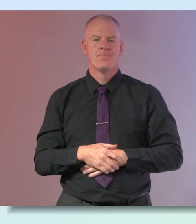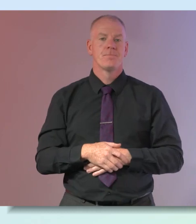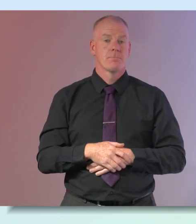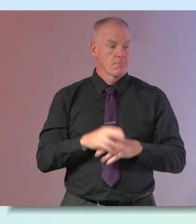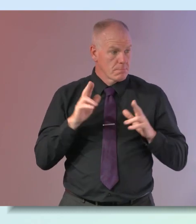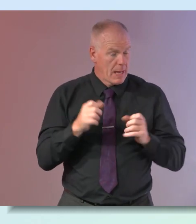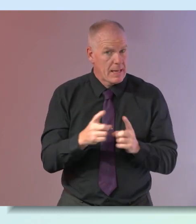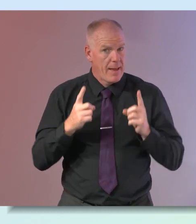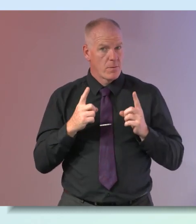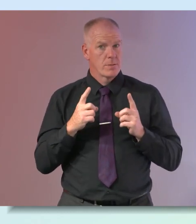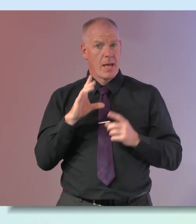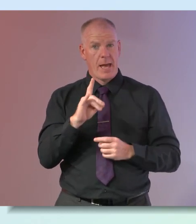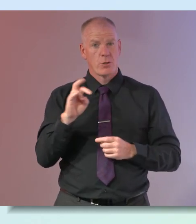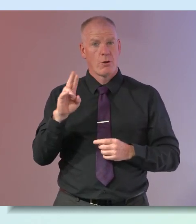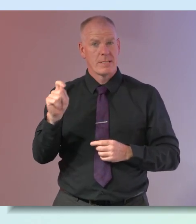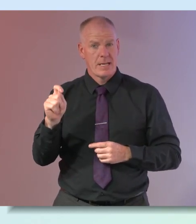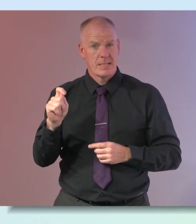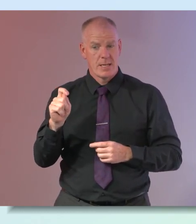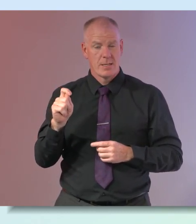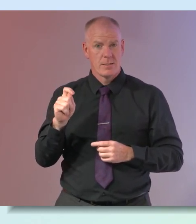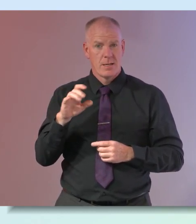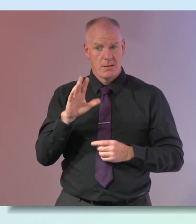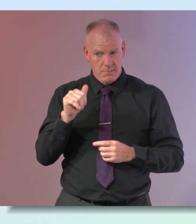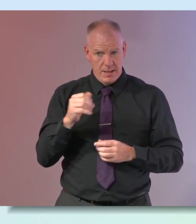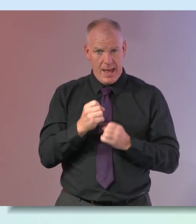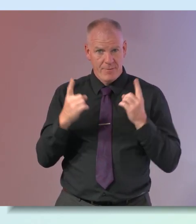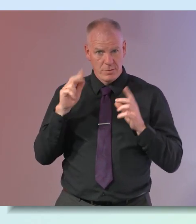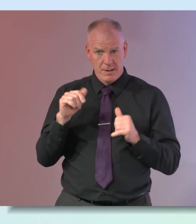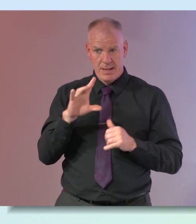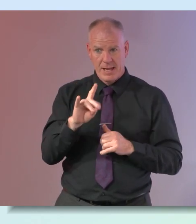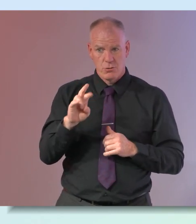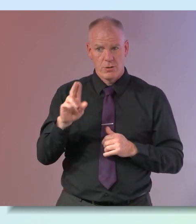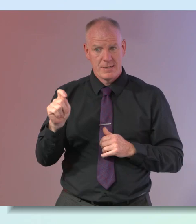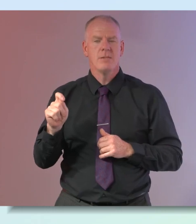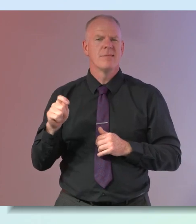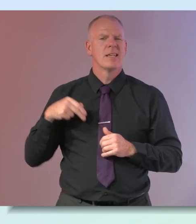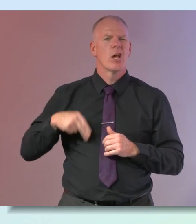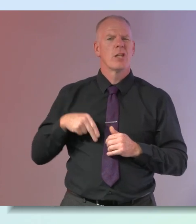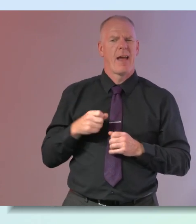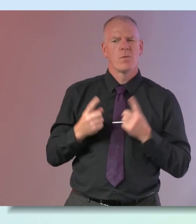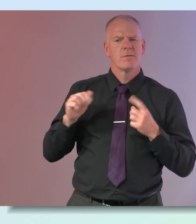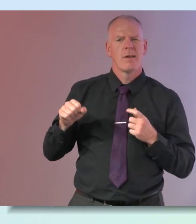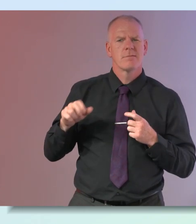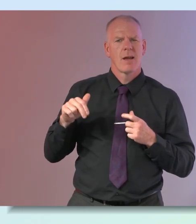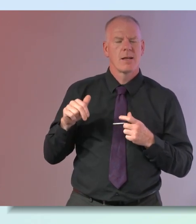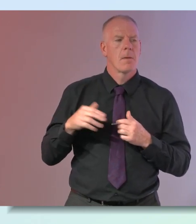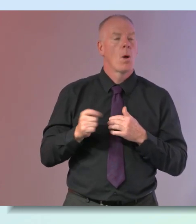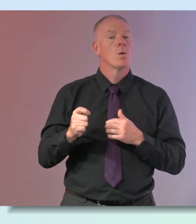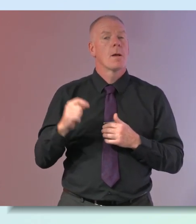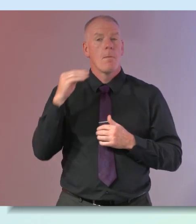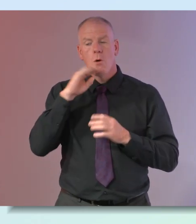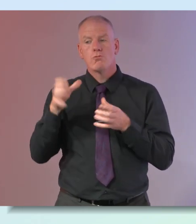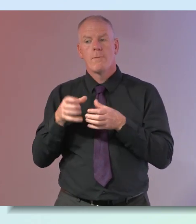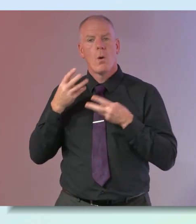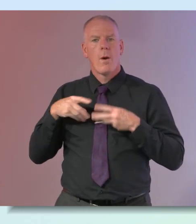take hormone replacement therapy almost everyone and so the most critically important group of women